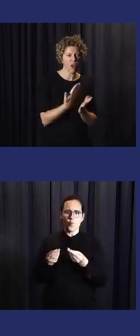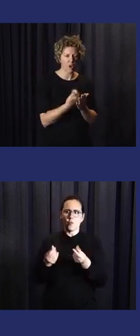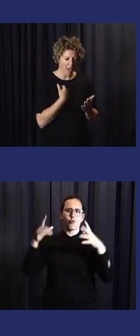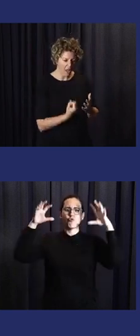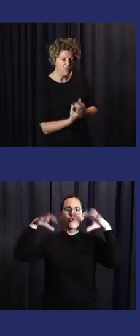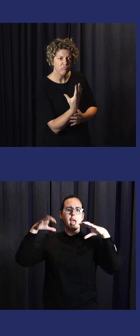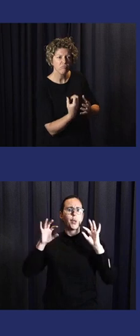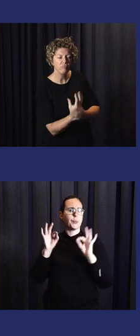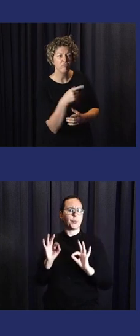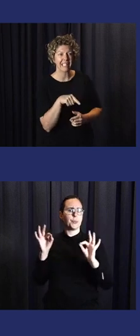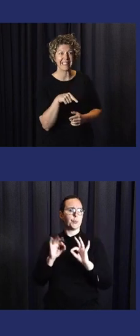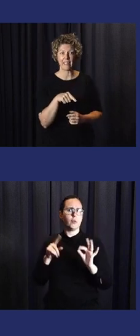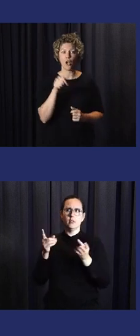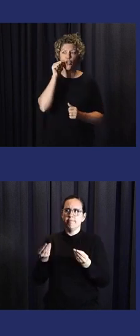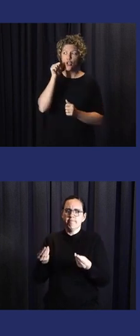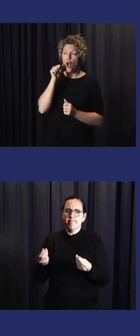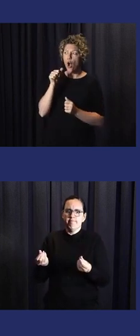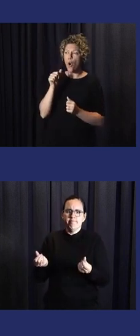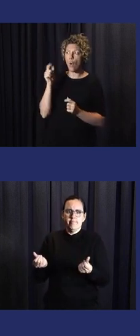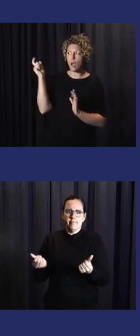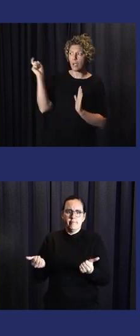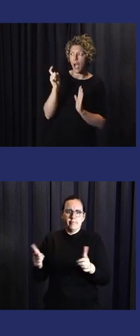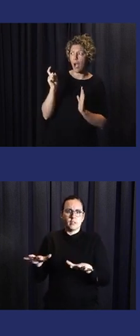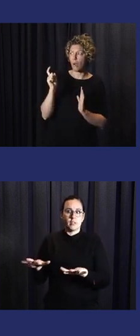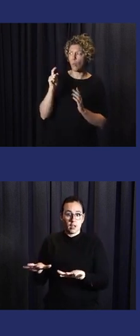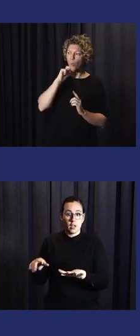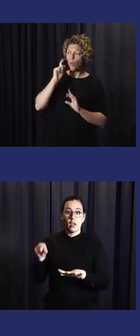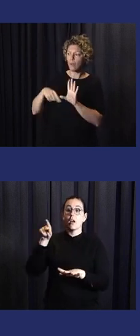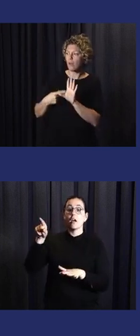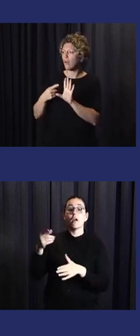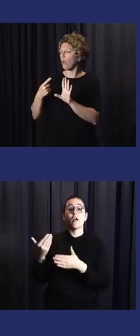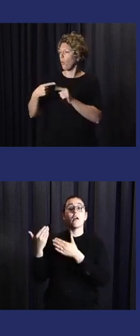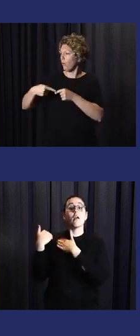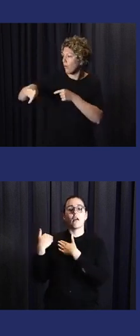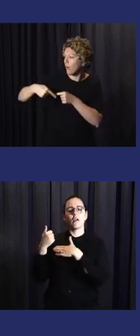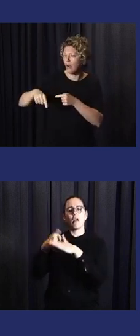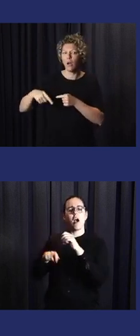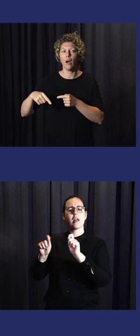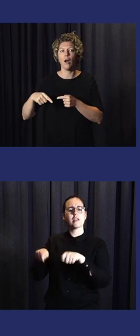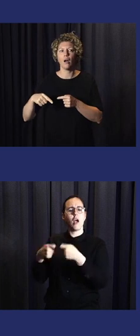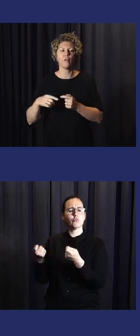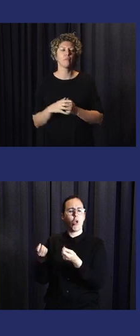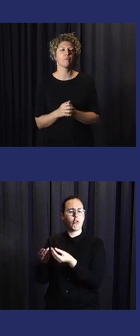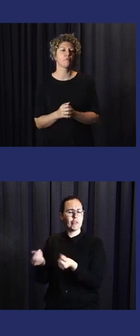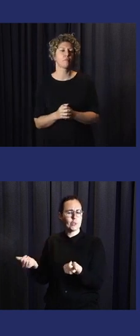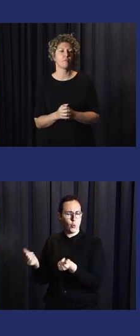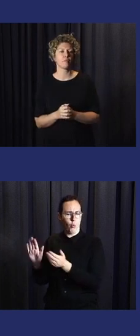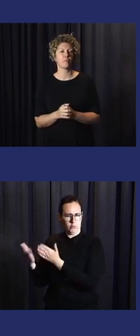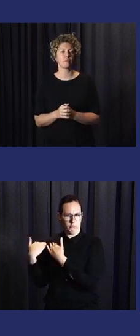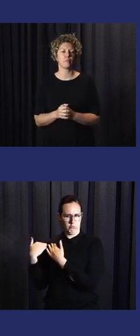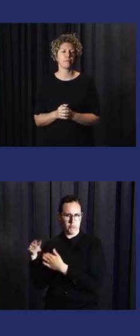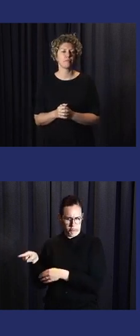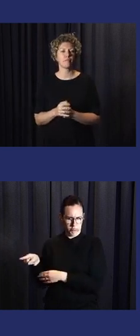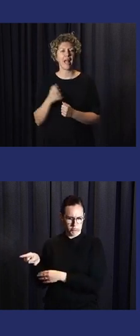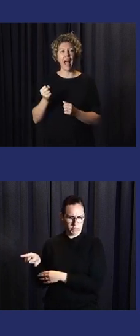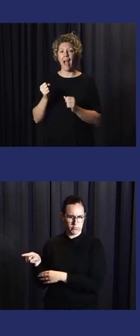drought and short intuition is under the immunity of natural resources and investment. And based